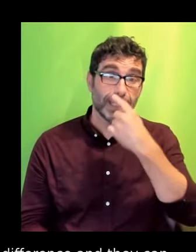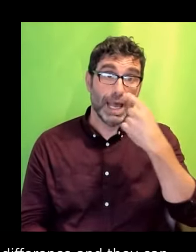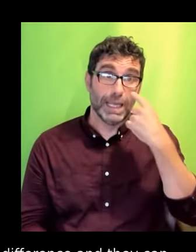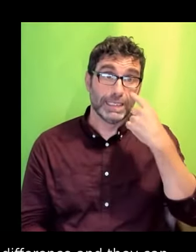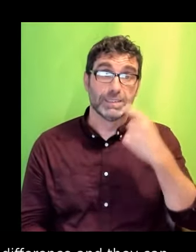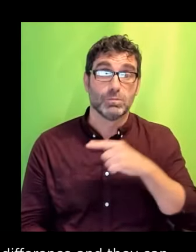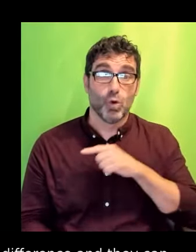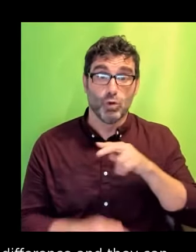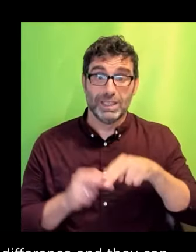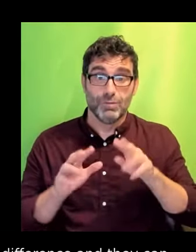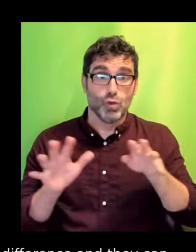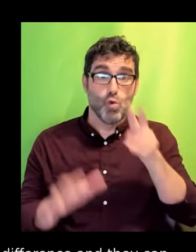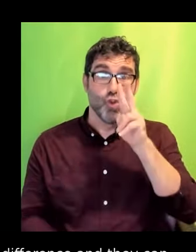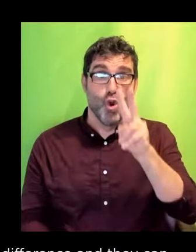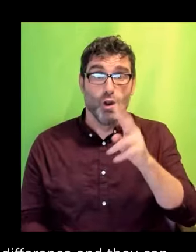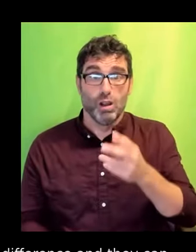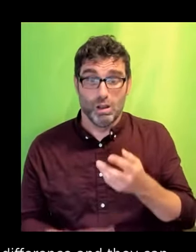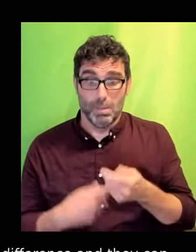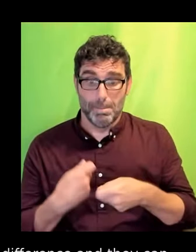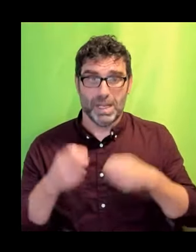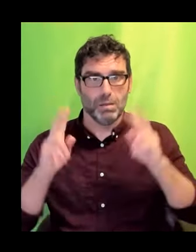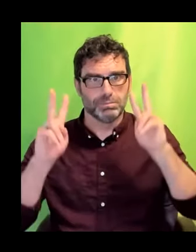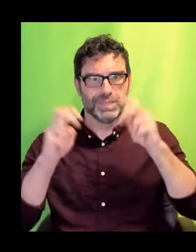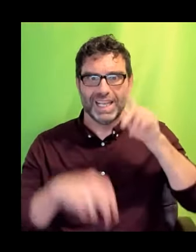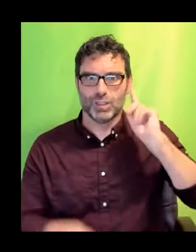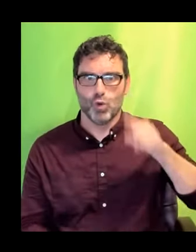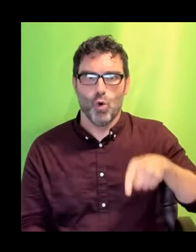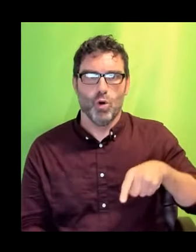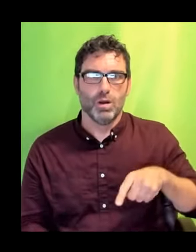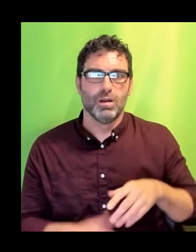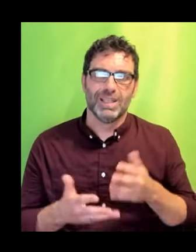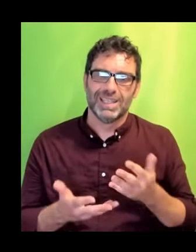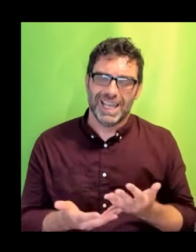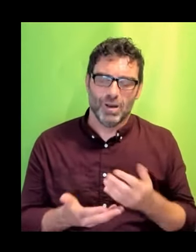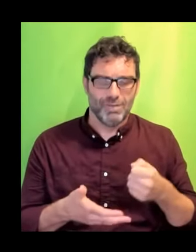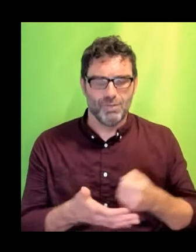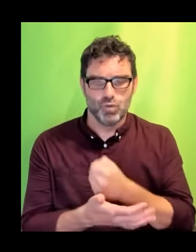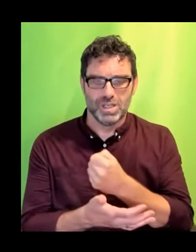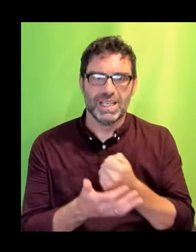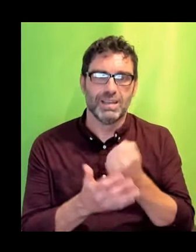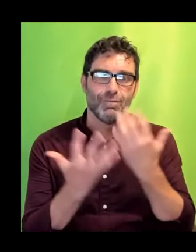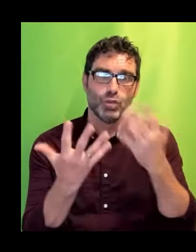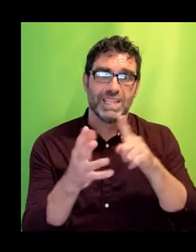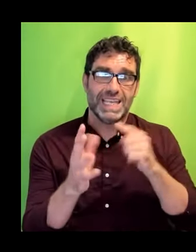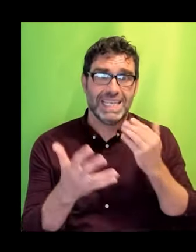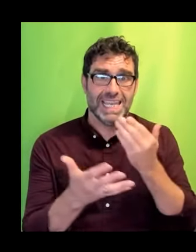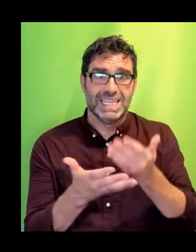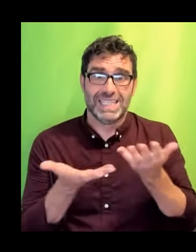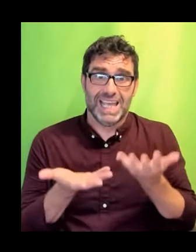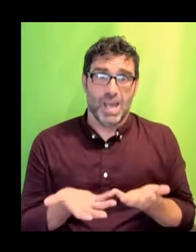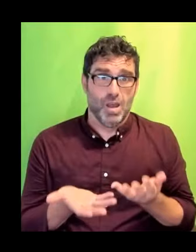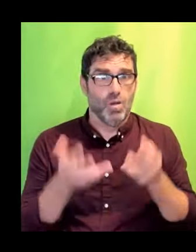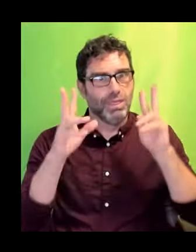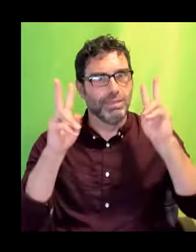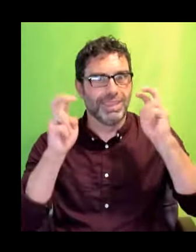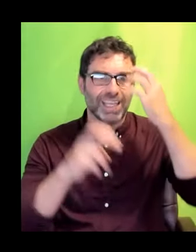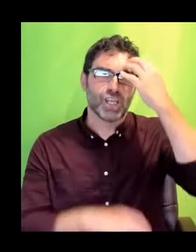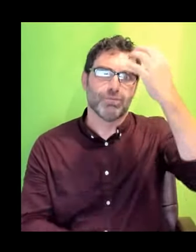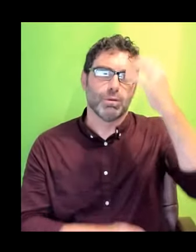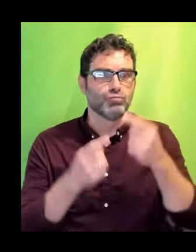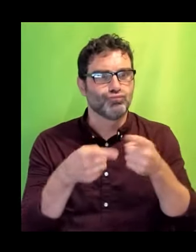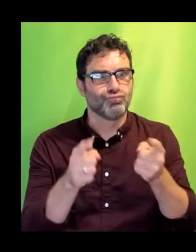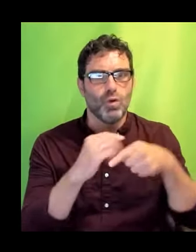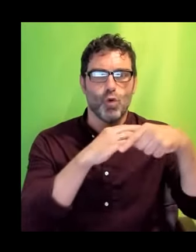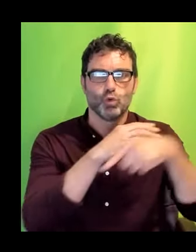fact, the last 10 years since the horror of austerity has proved disabled people need eyes upon them, need their stories being given value.